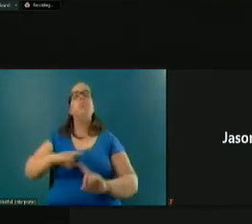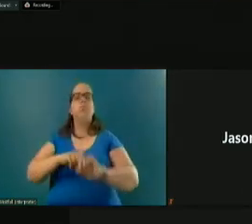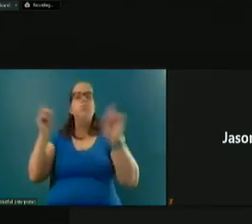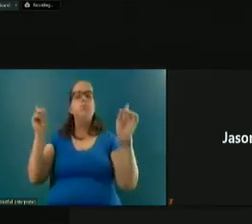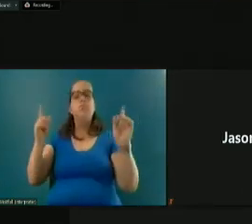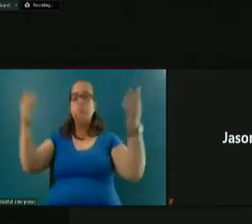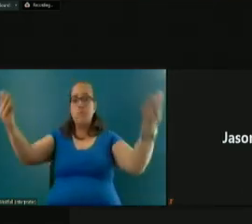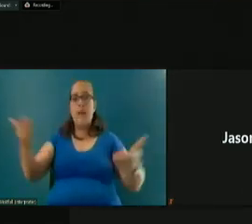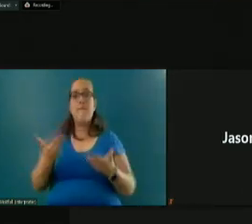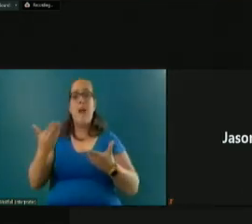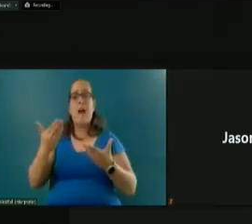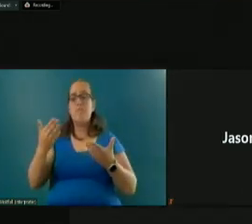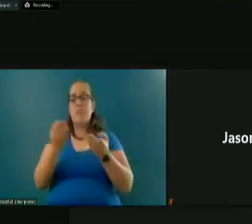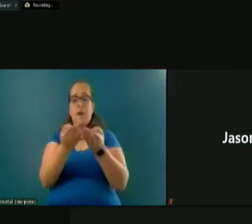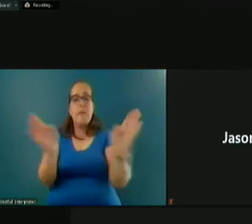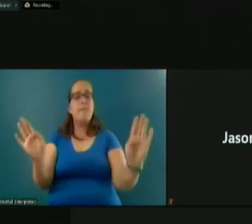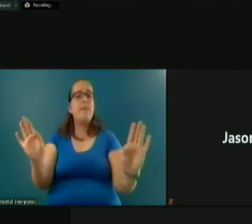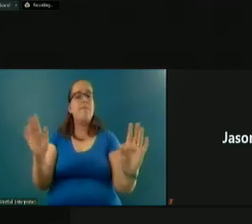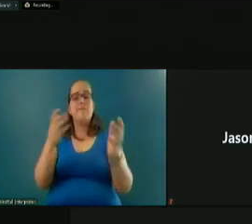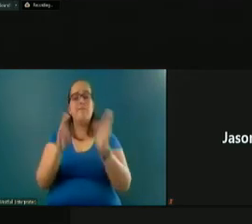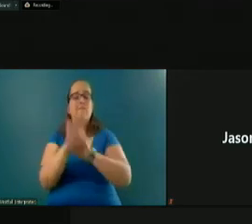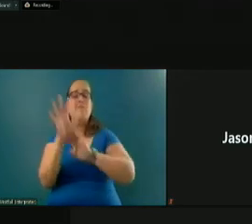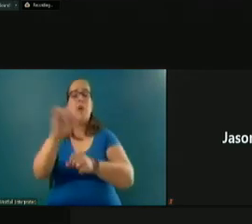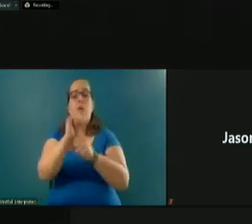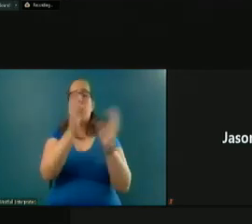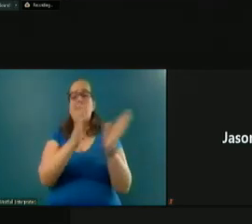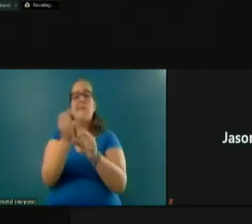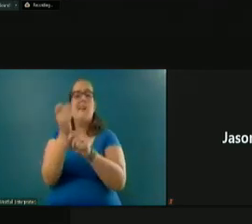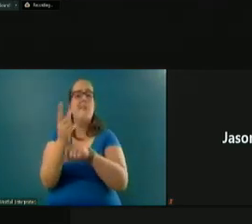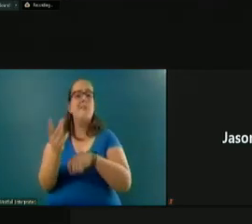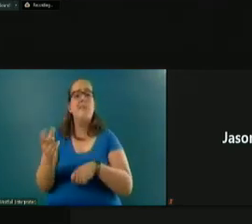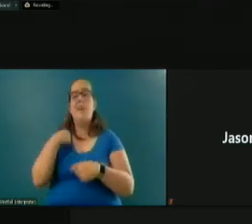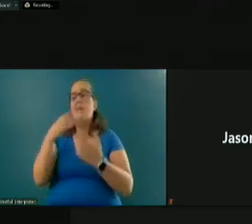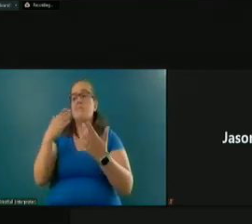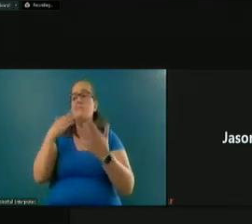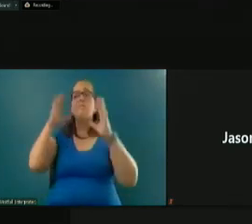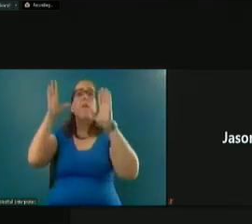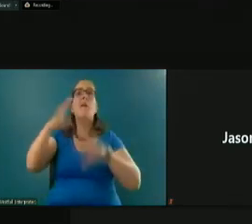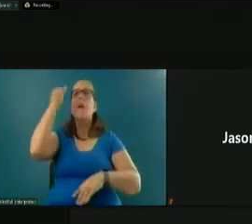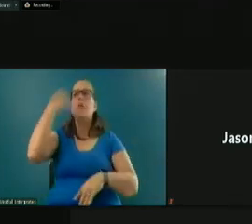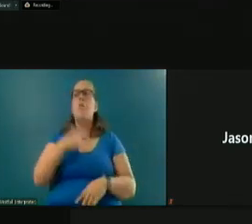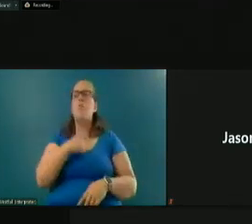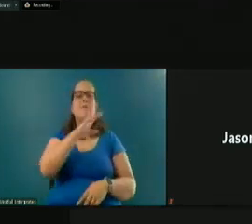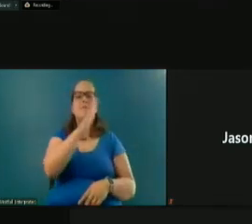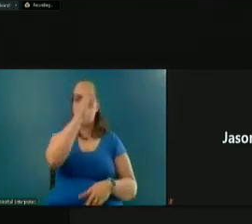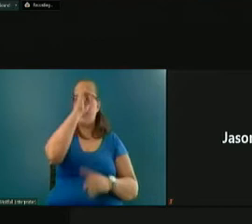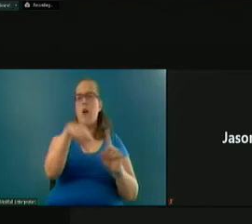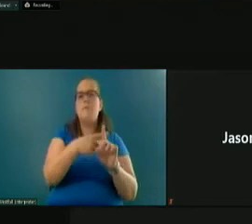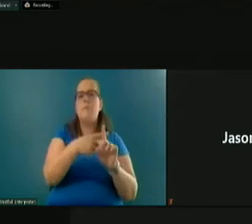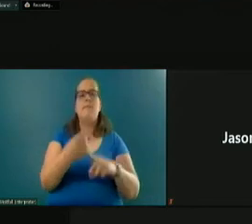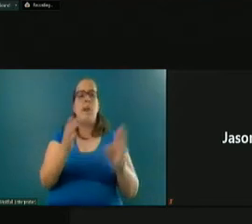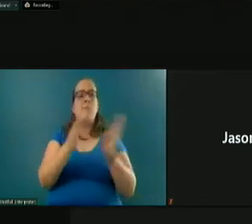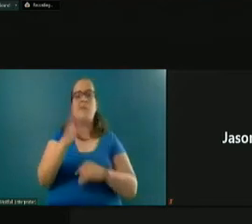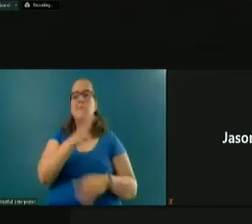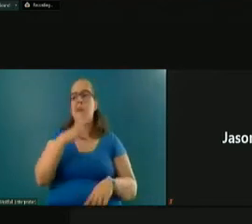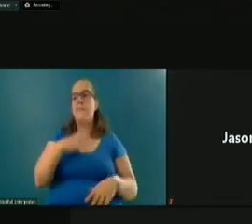creating that work plan every year. The public has great ideas that at the staff level that we haven't thought about or the board hasn't thought about or the planning commission hasn't thought